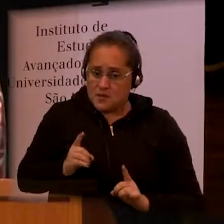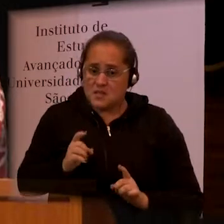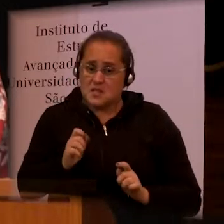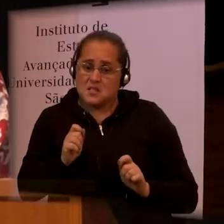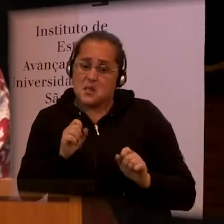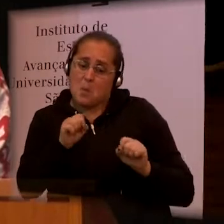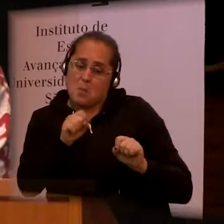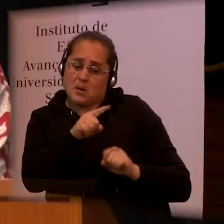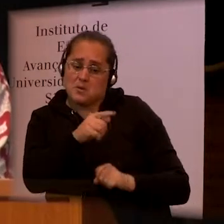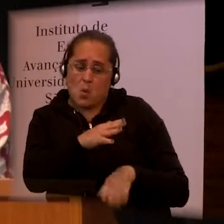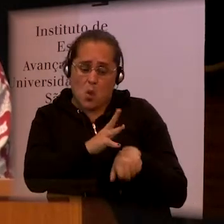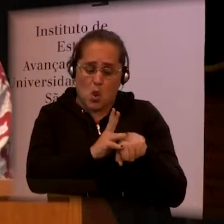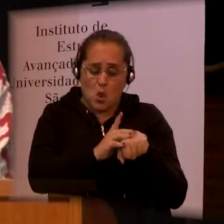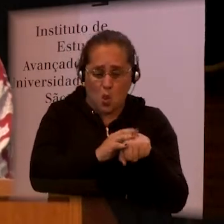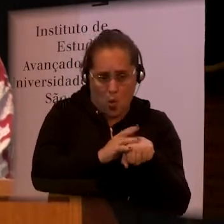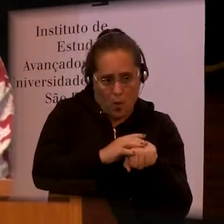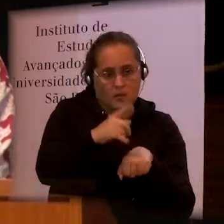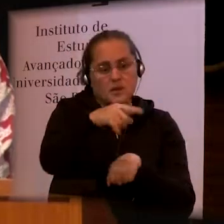that you are looking at.